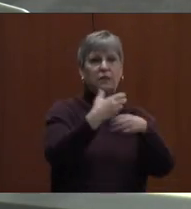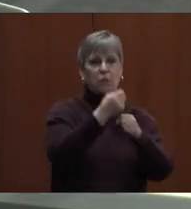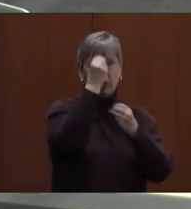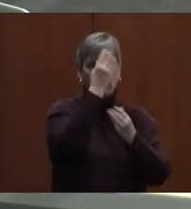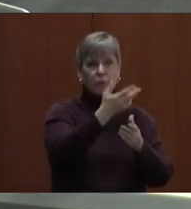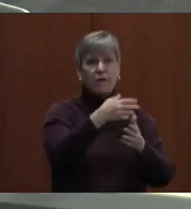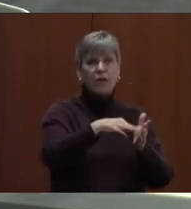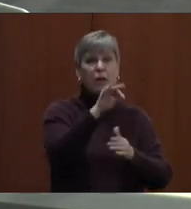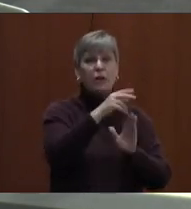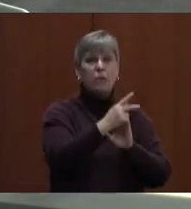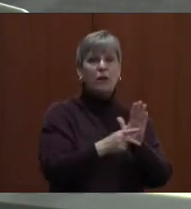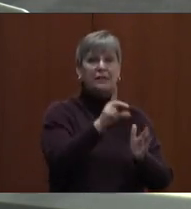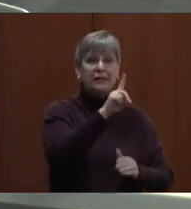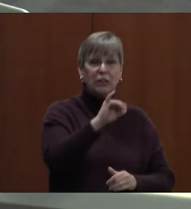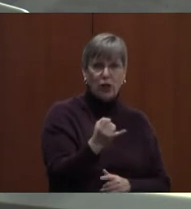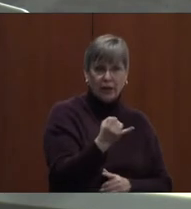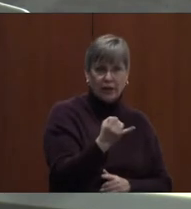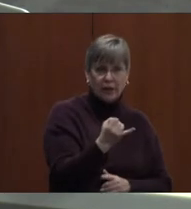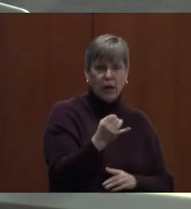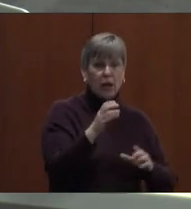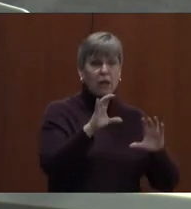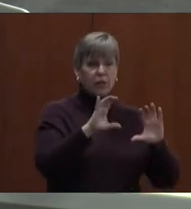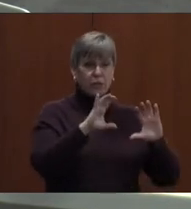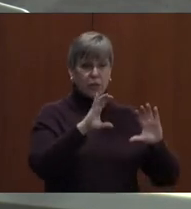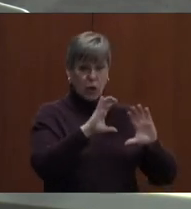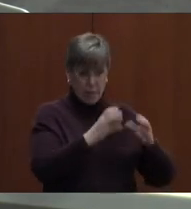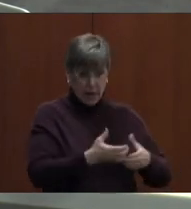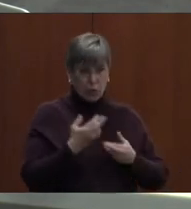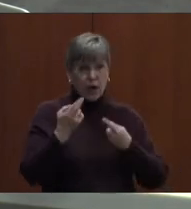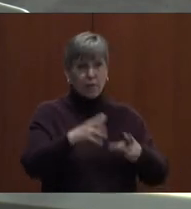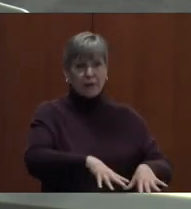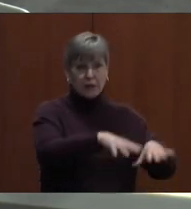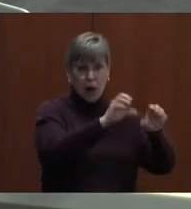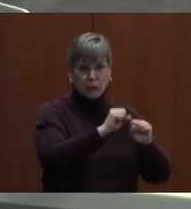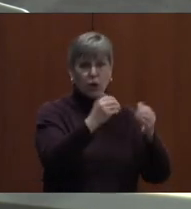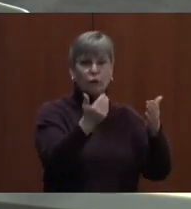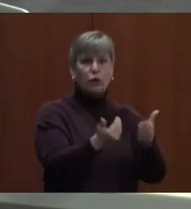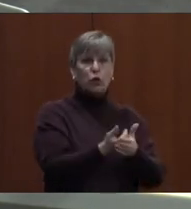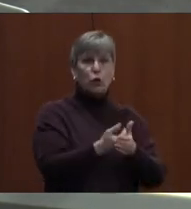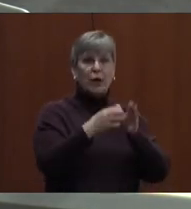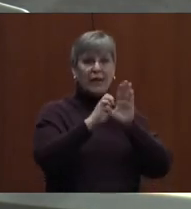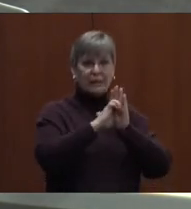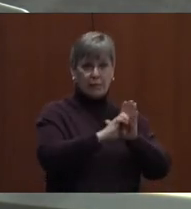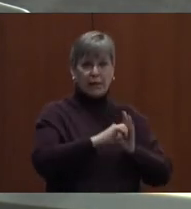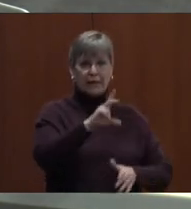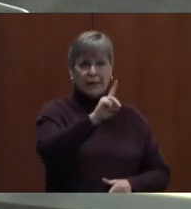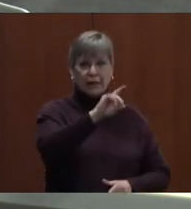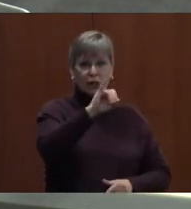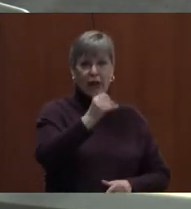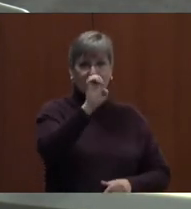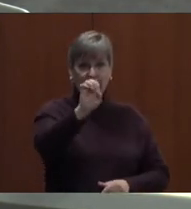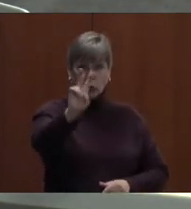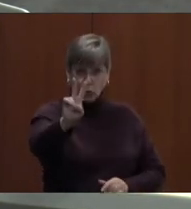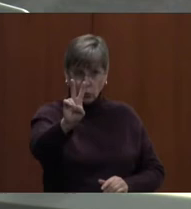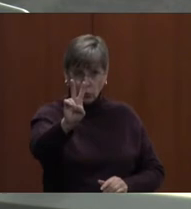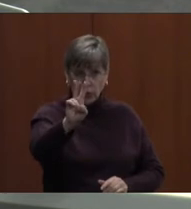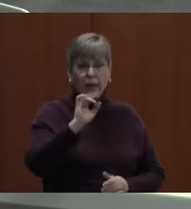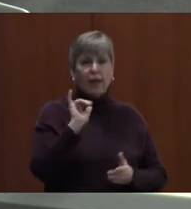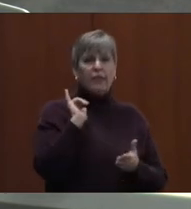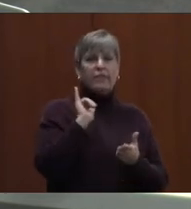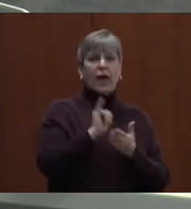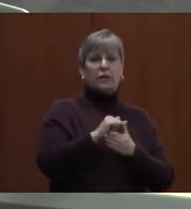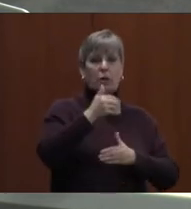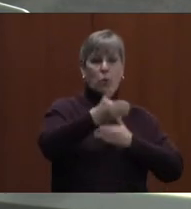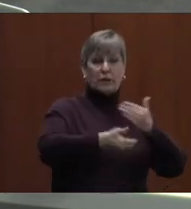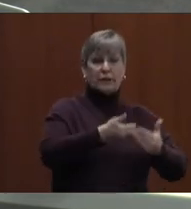in policy DJ. The committee is also recommending the adoption of new exhibit DJ-E-2, which are